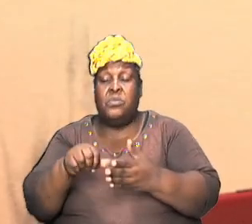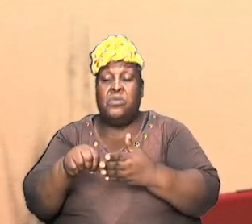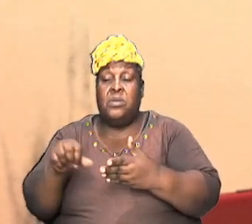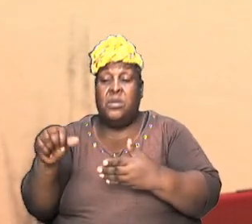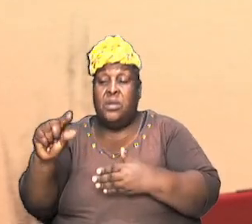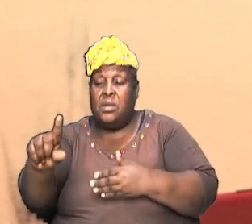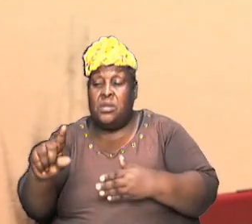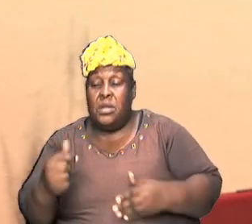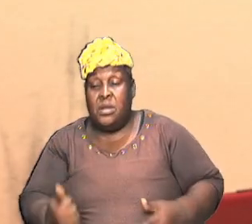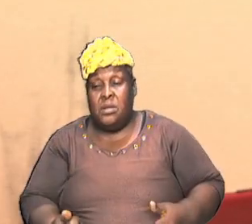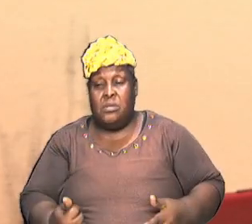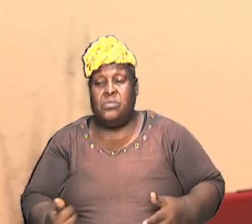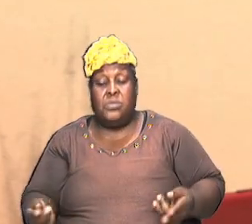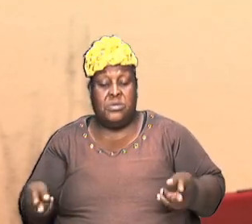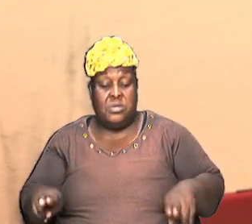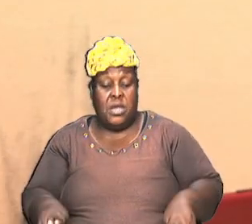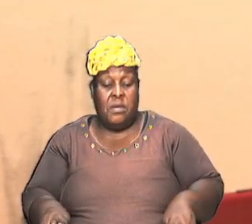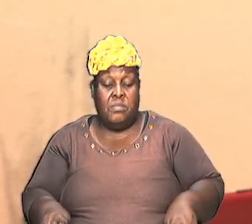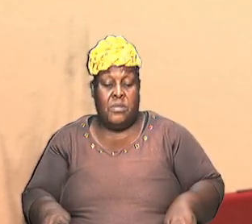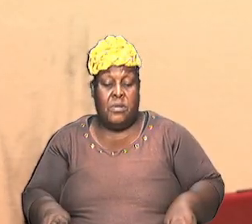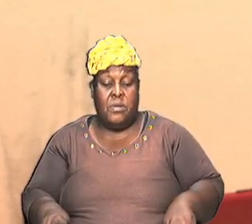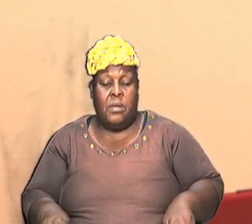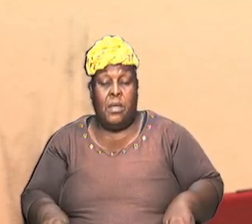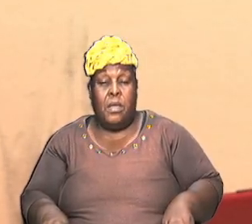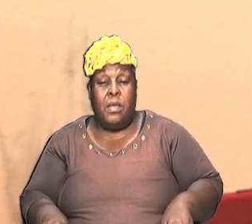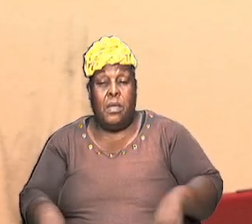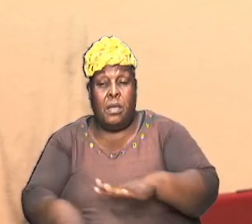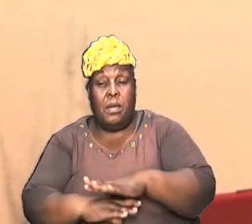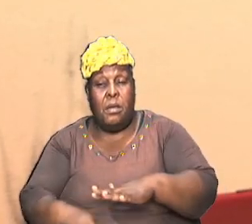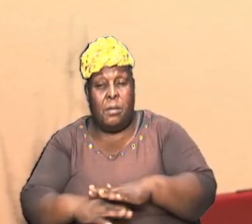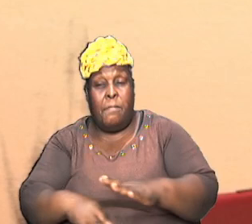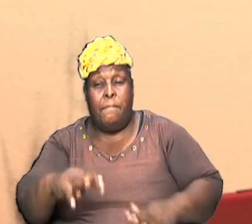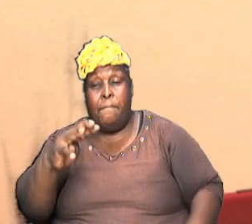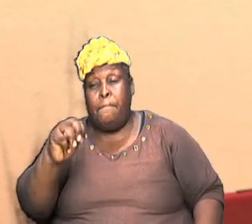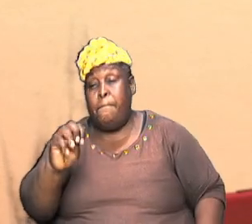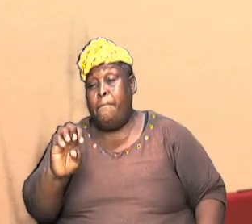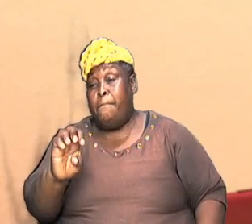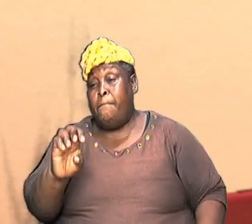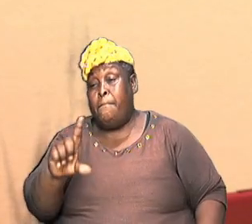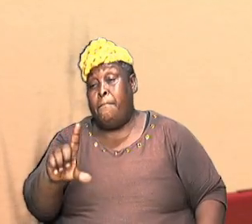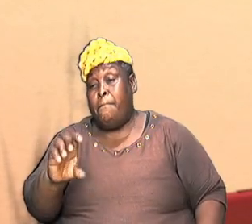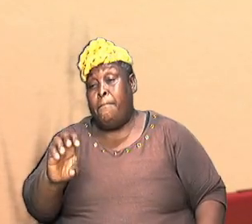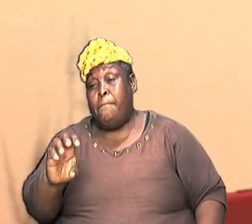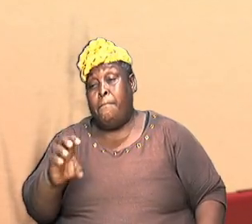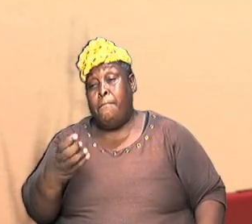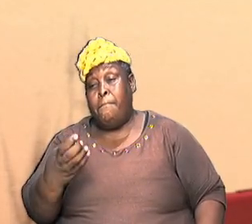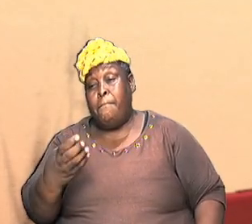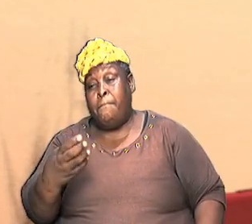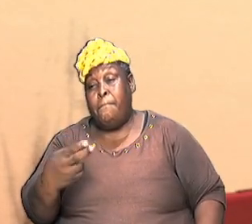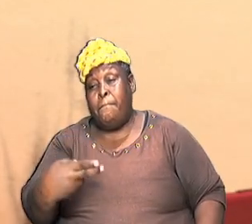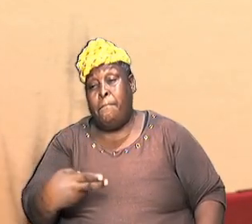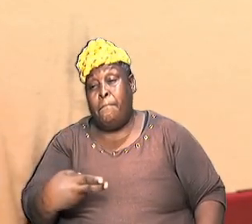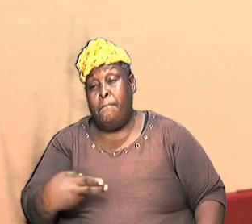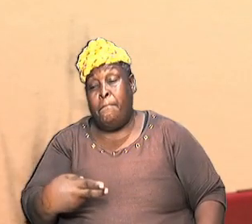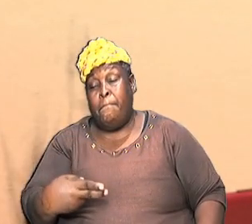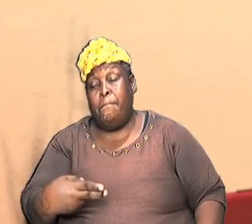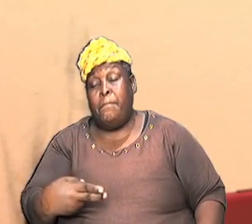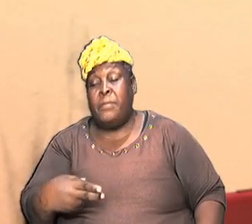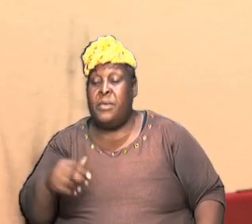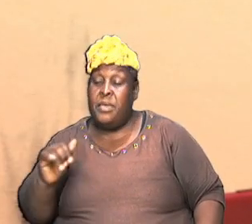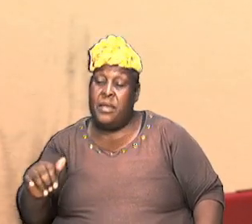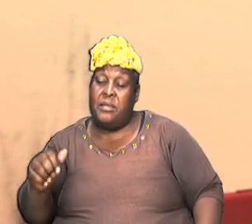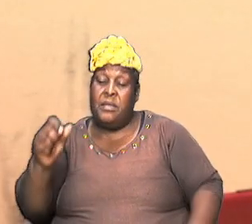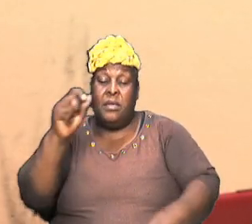it was happening on the Melchizedek no law was there not never tell us to pay tithe yet